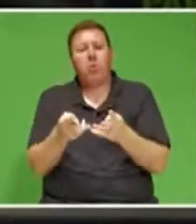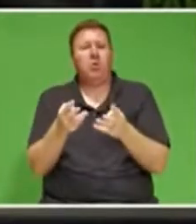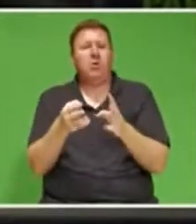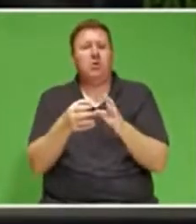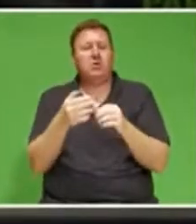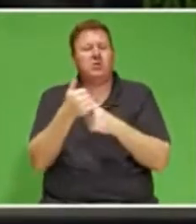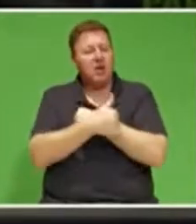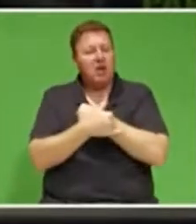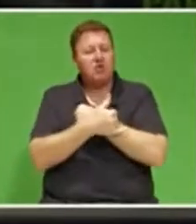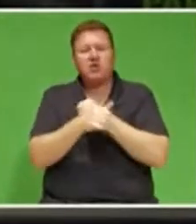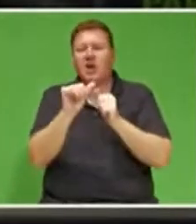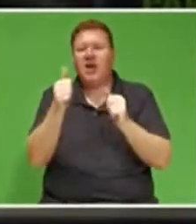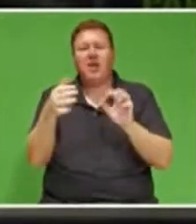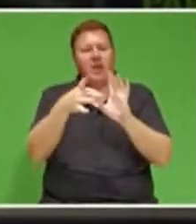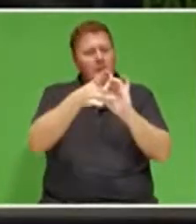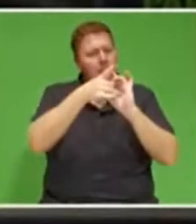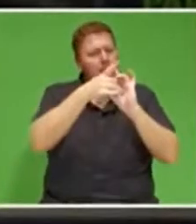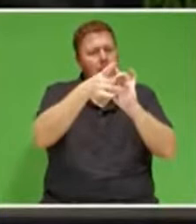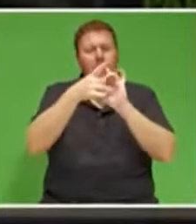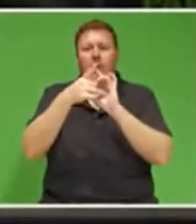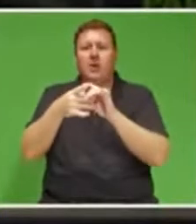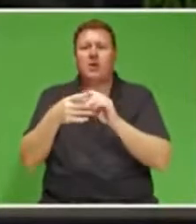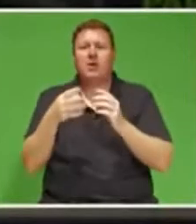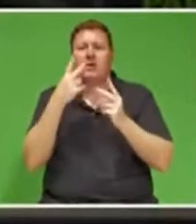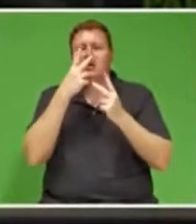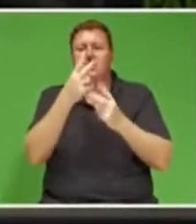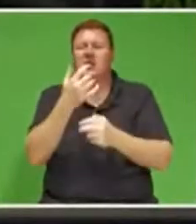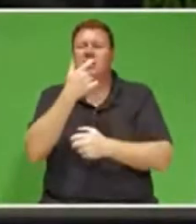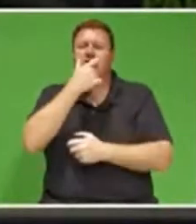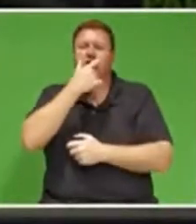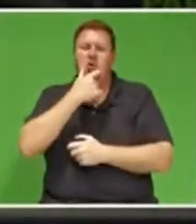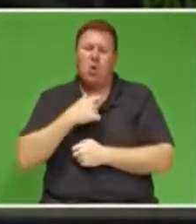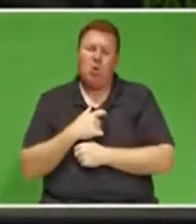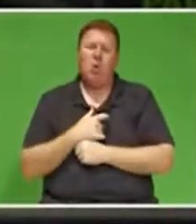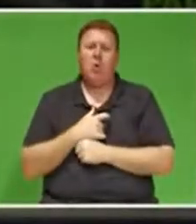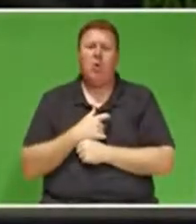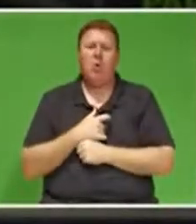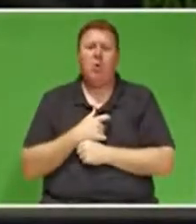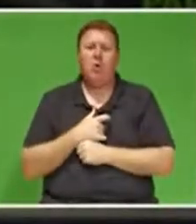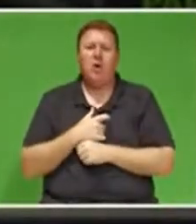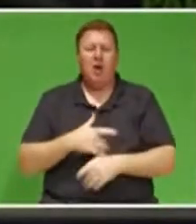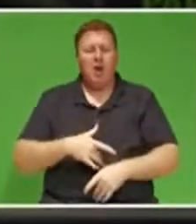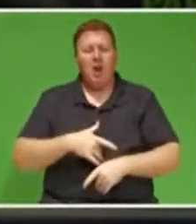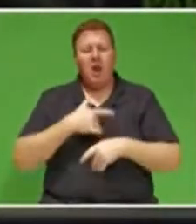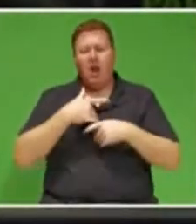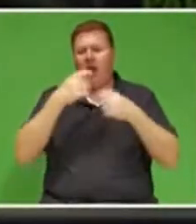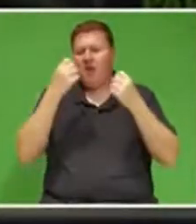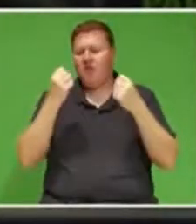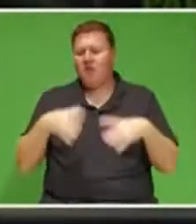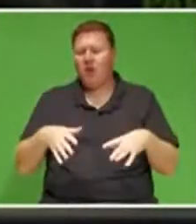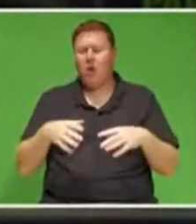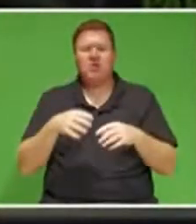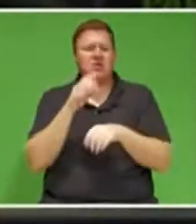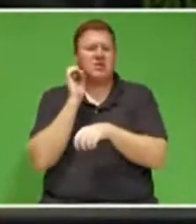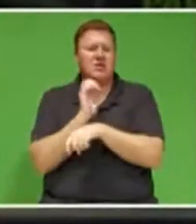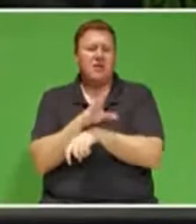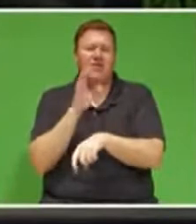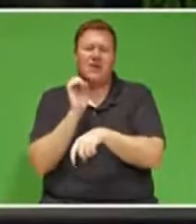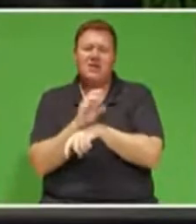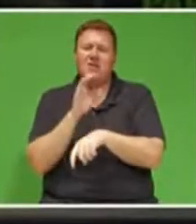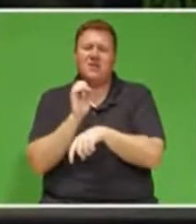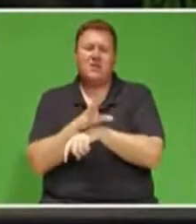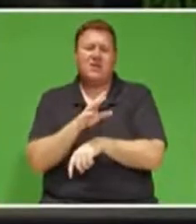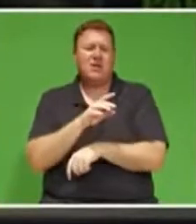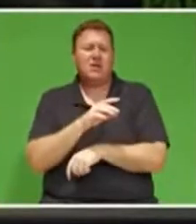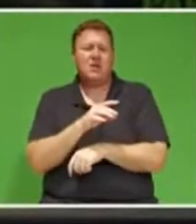We have observed with great sorrow the immense loss of life and suffering caused